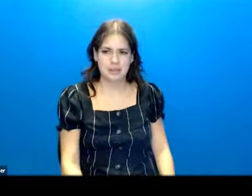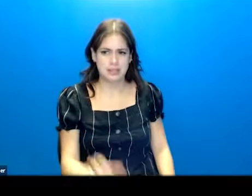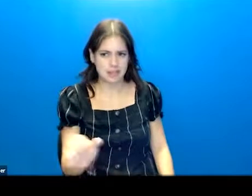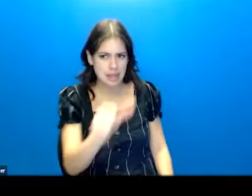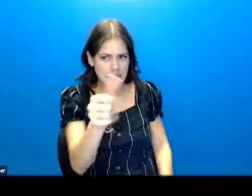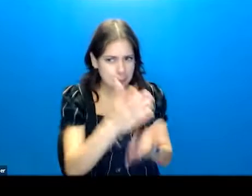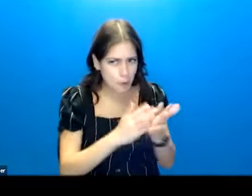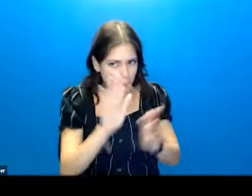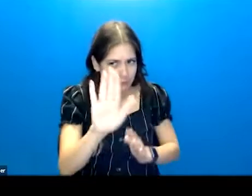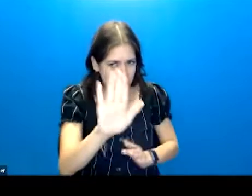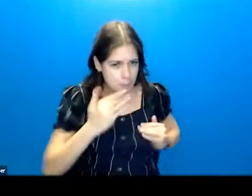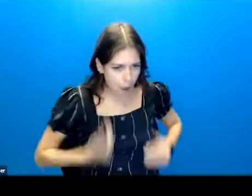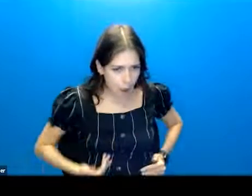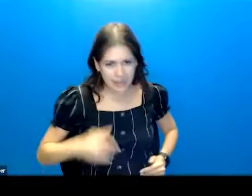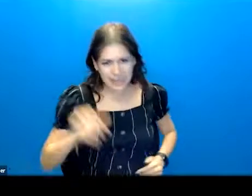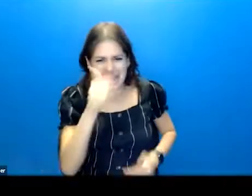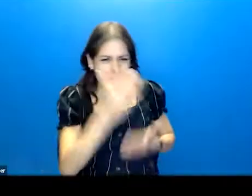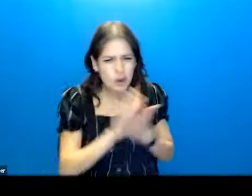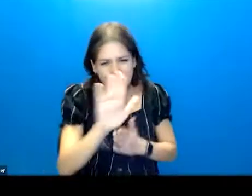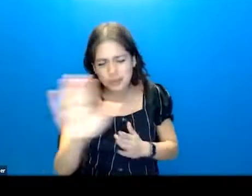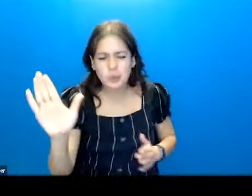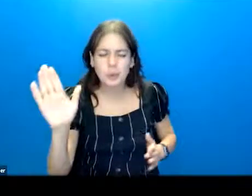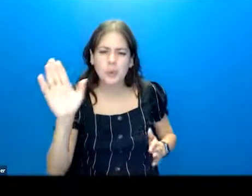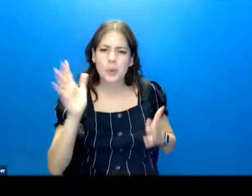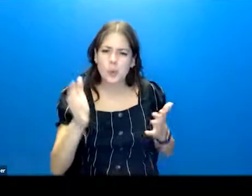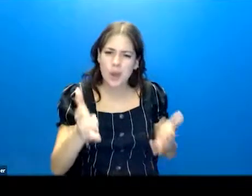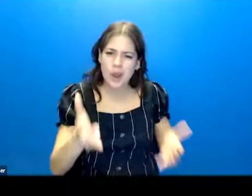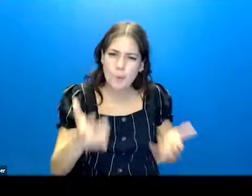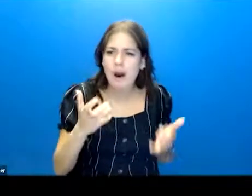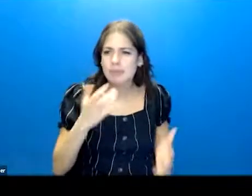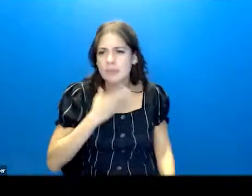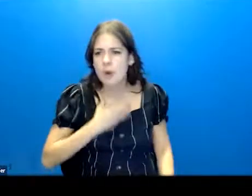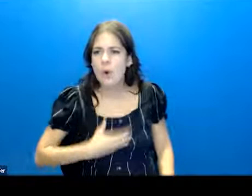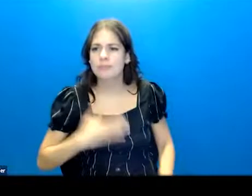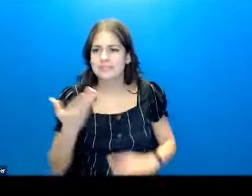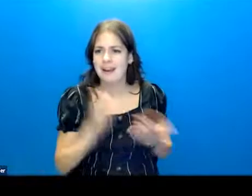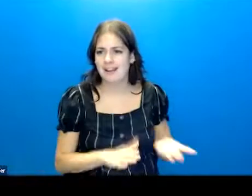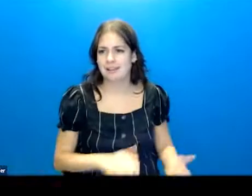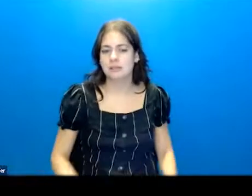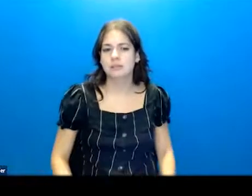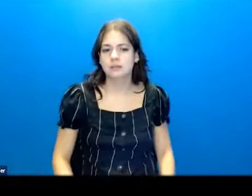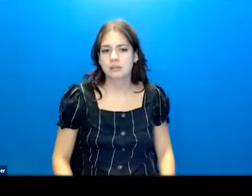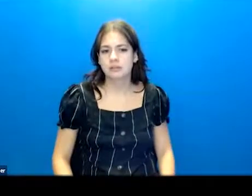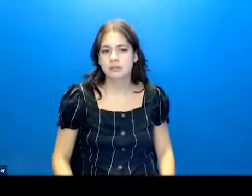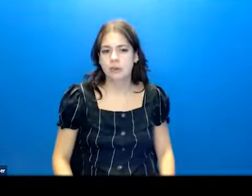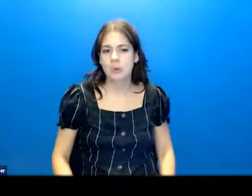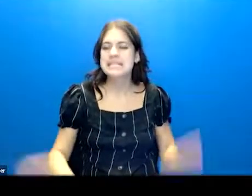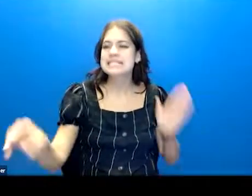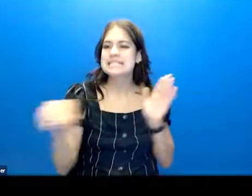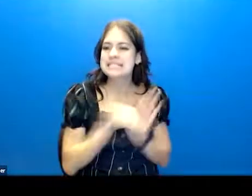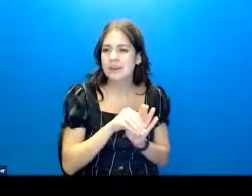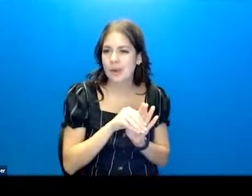part of you, any part of you, hope or want to die in that moment? She was like, 0